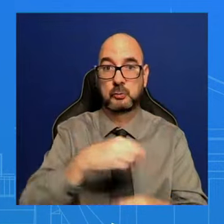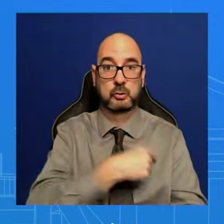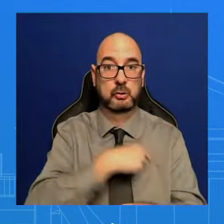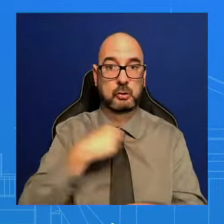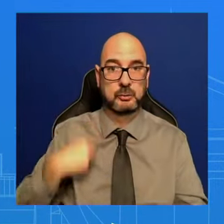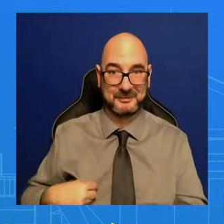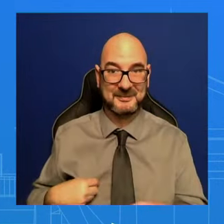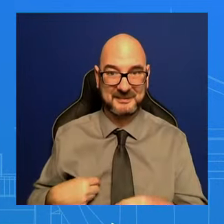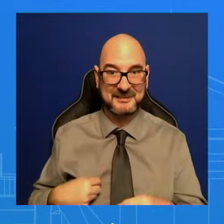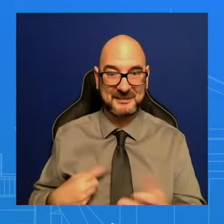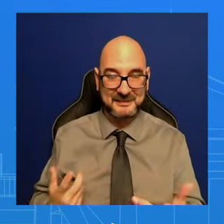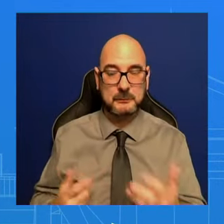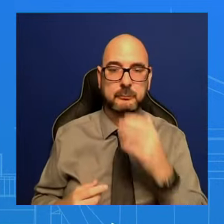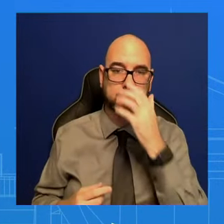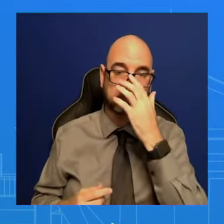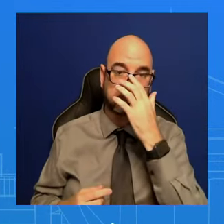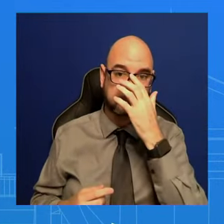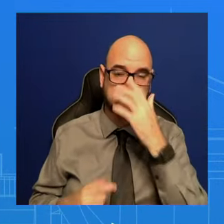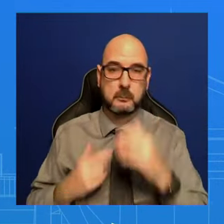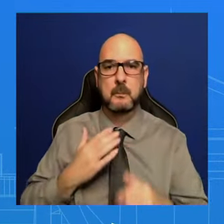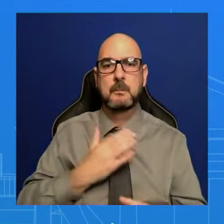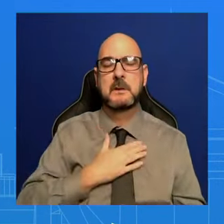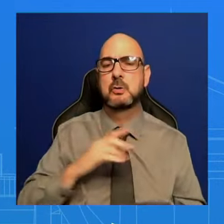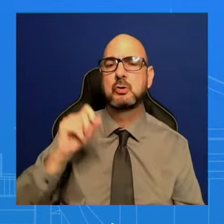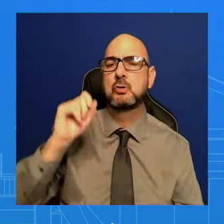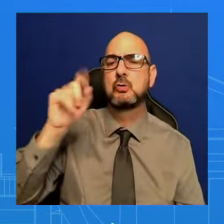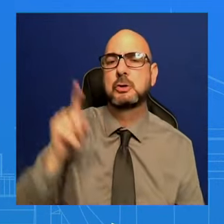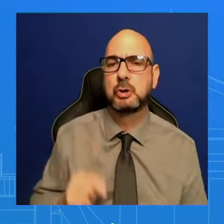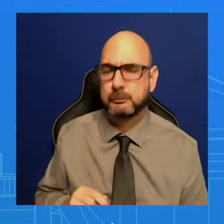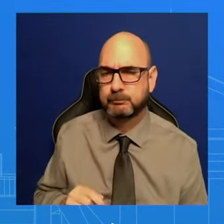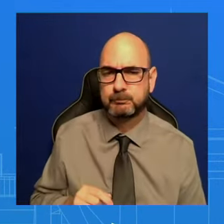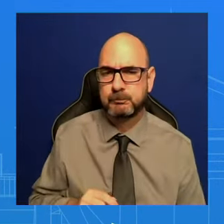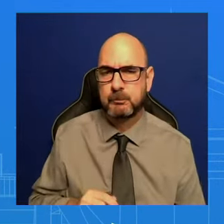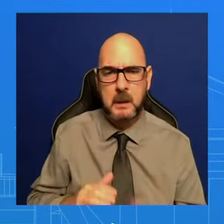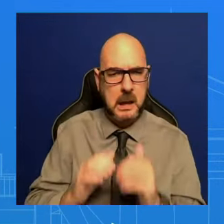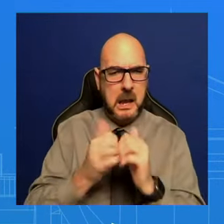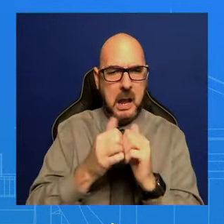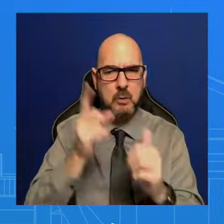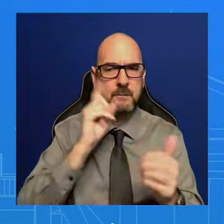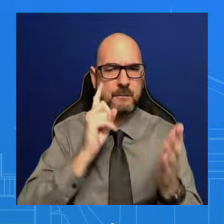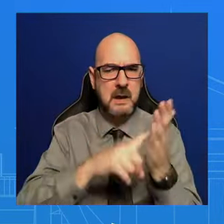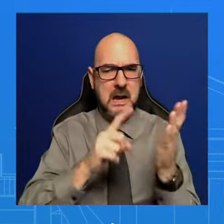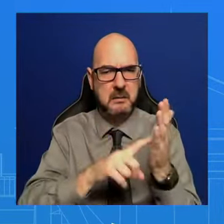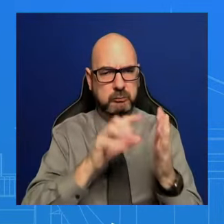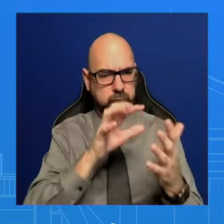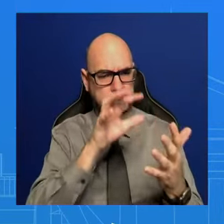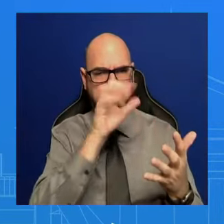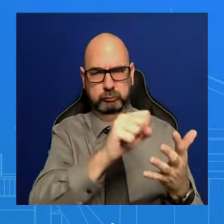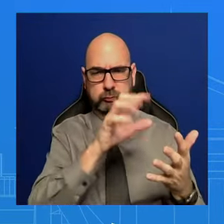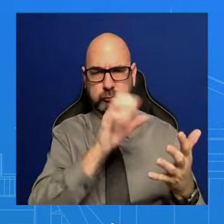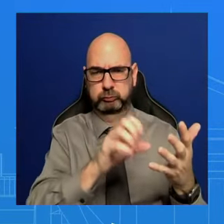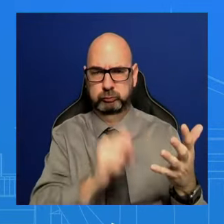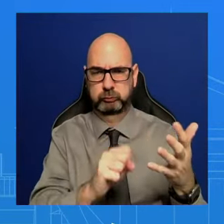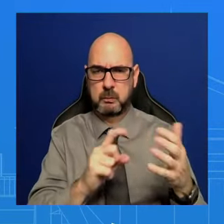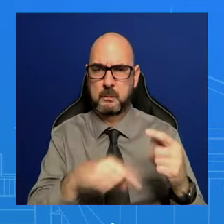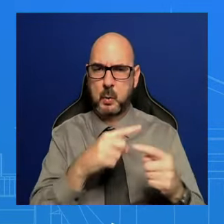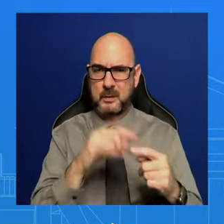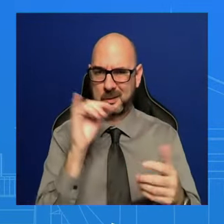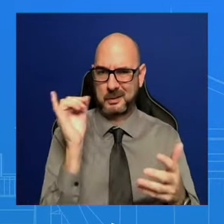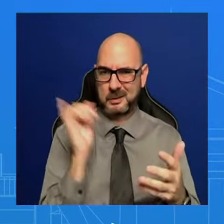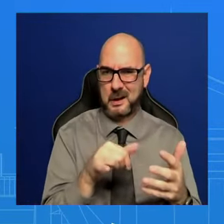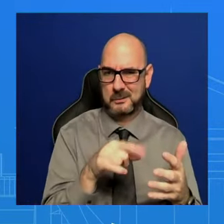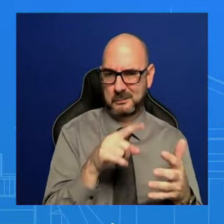how is the investigation into the Confucius Institute, which is acting as China's